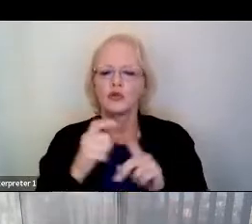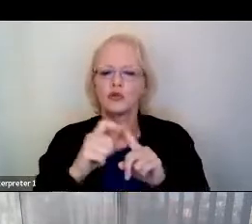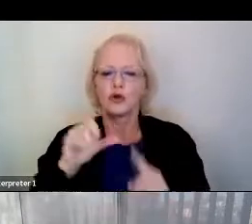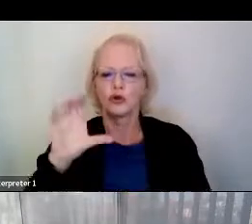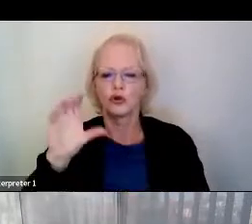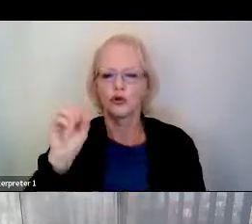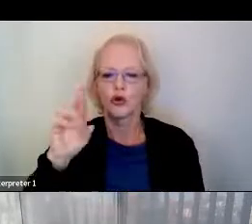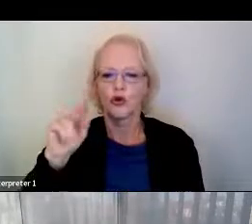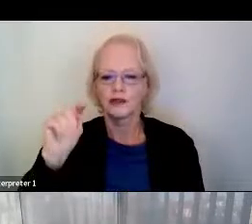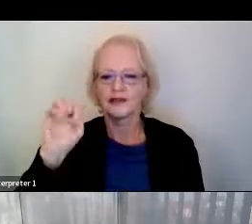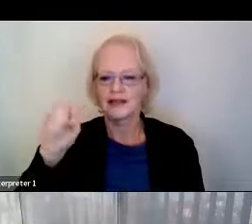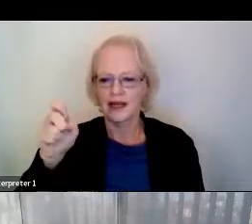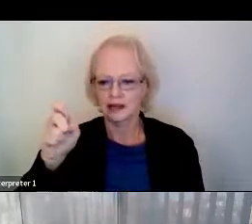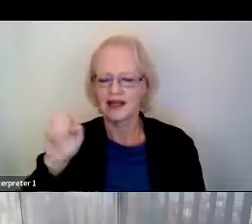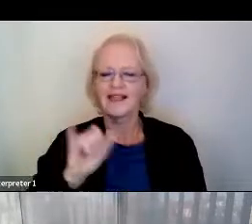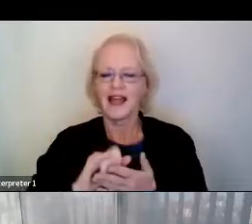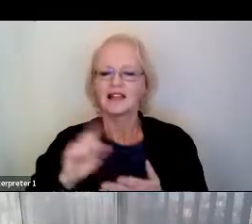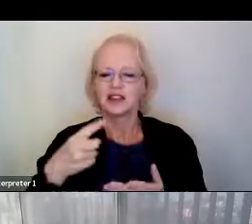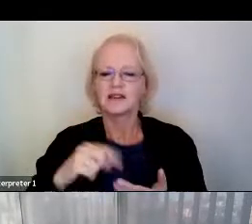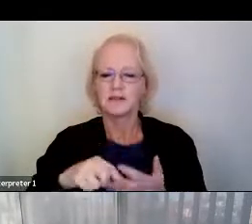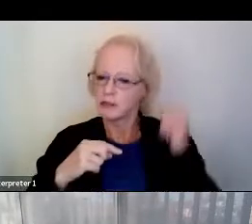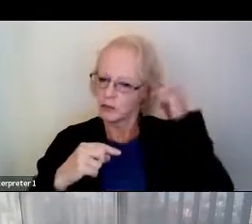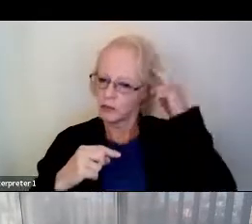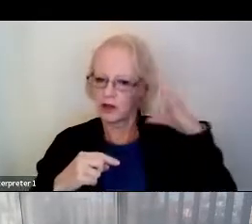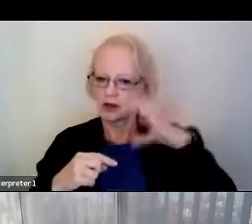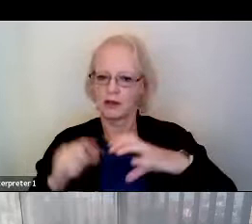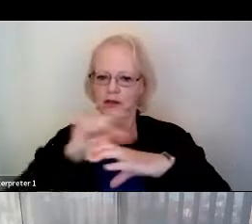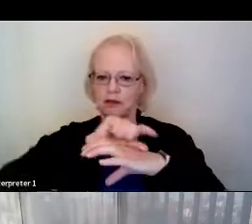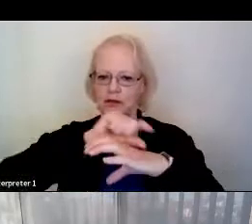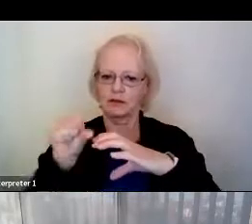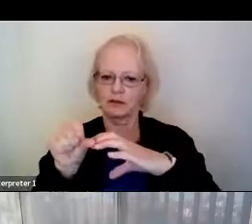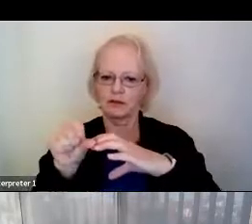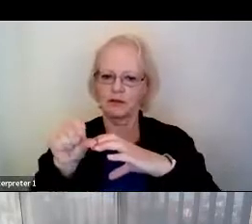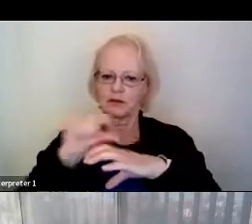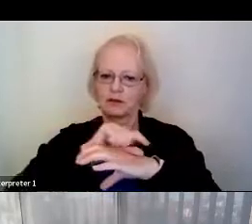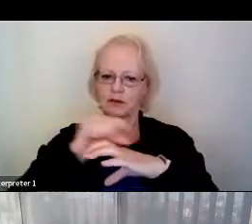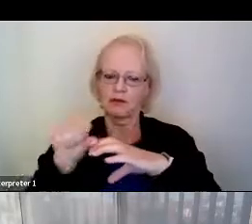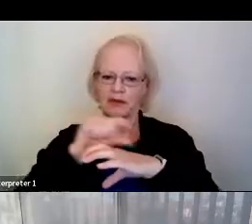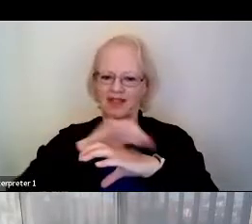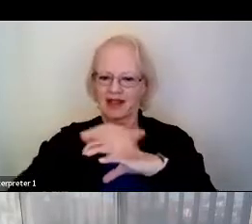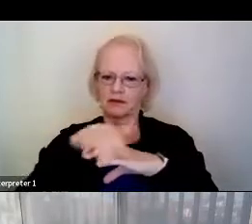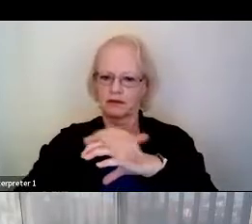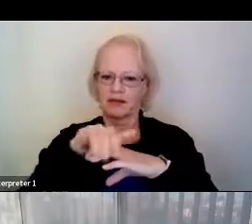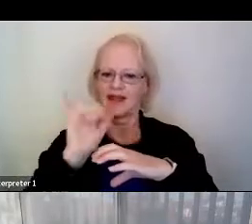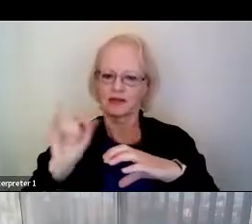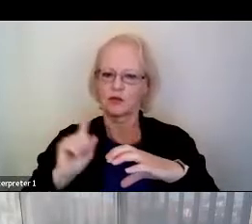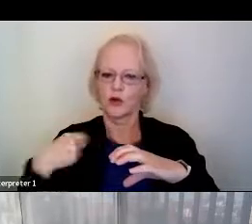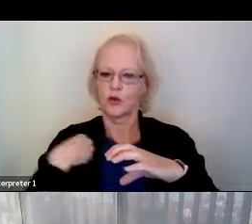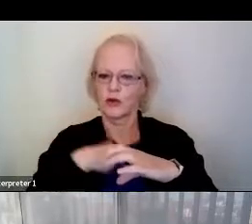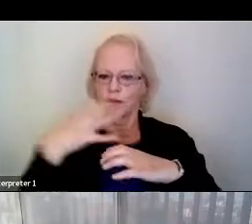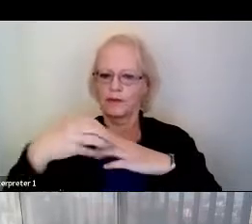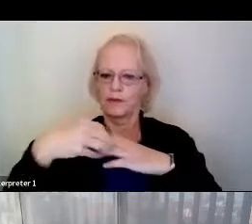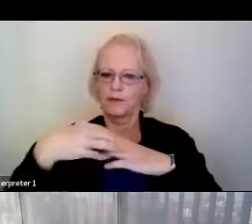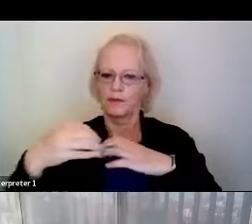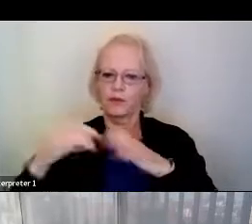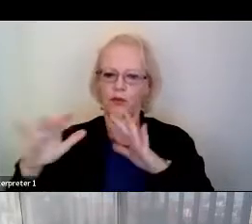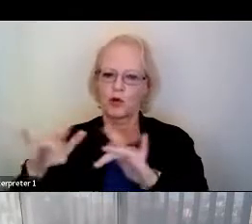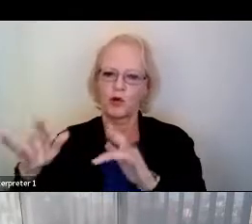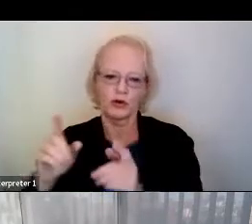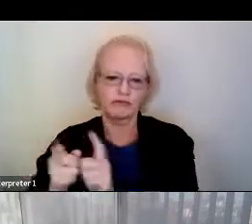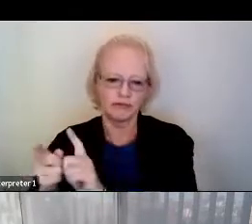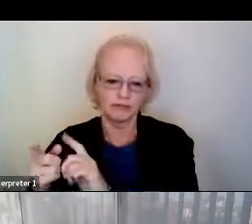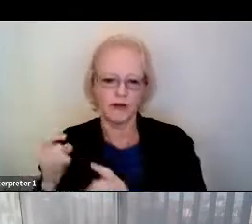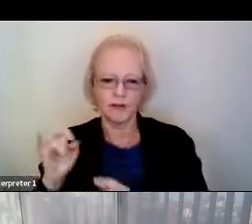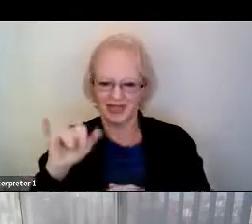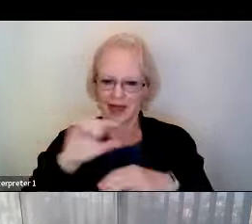that is just talking about the outermost layer of the brain, which is where we record from. So you probably might be familiar with